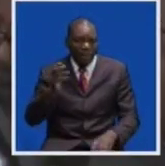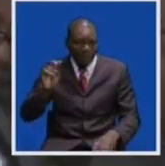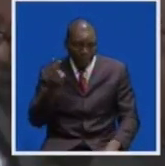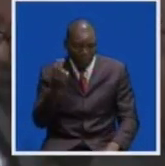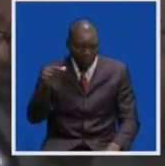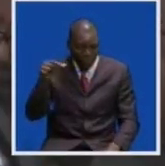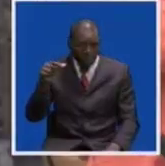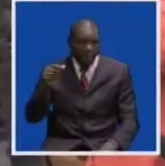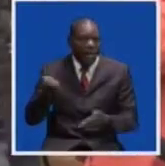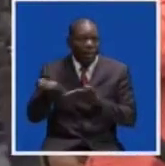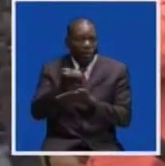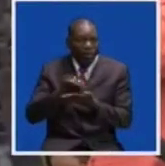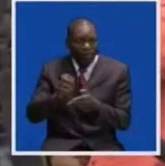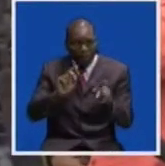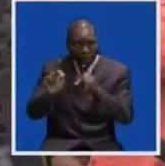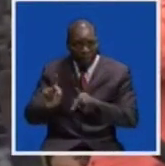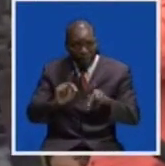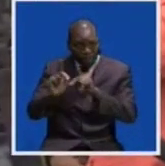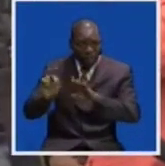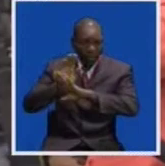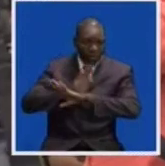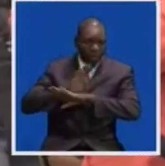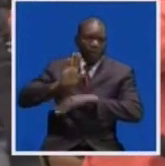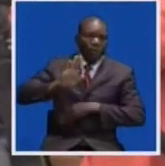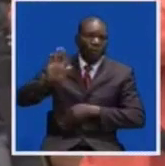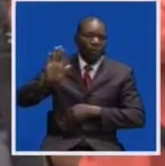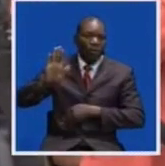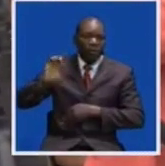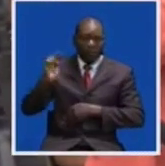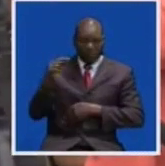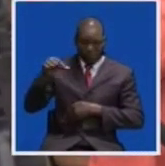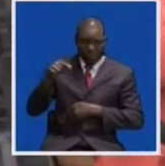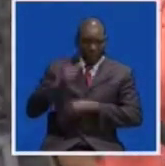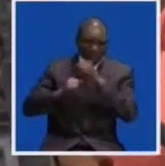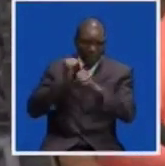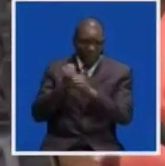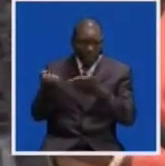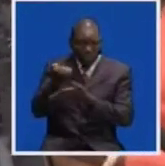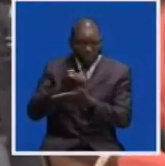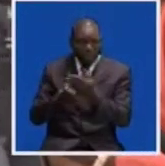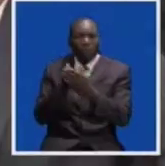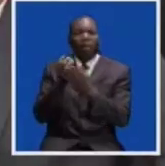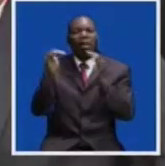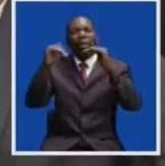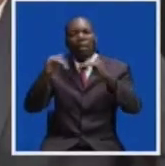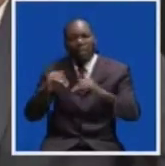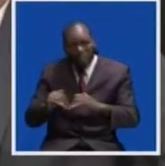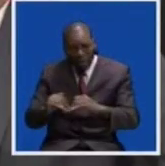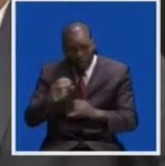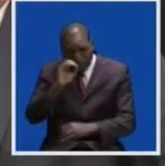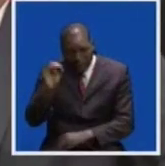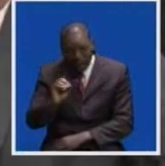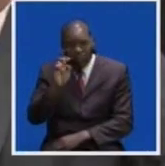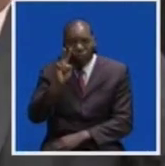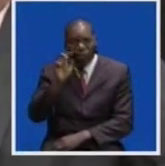economic performance. Economic growth declined the first quarter of this year to 2.6 percent compared to 2